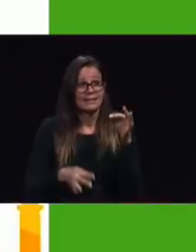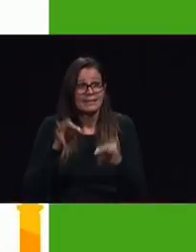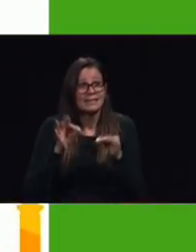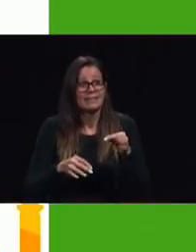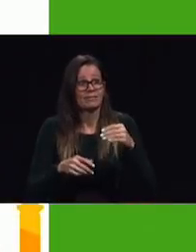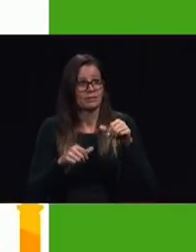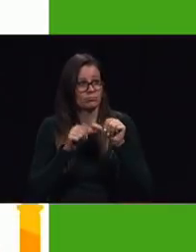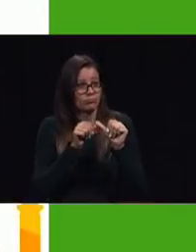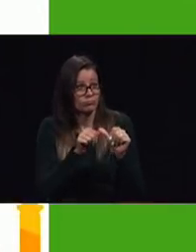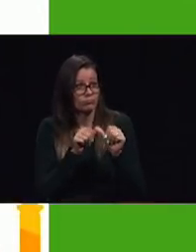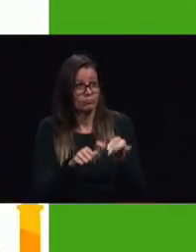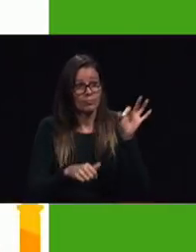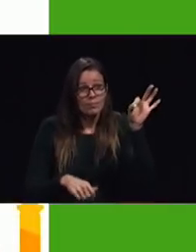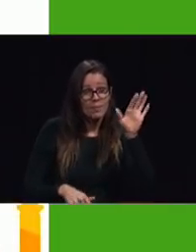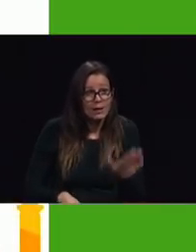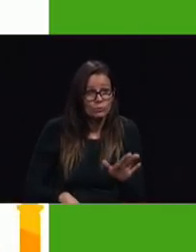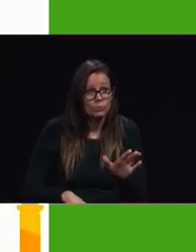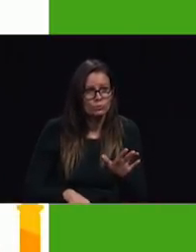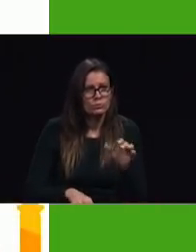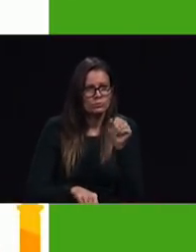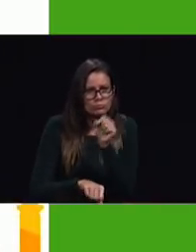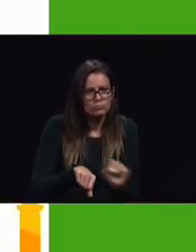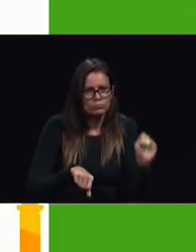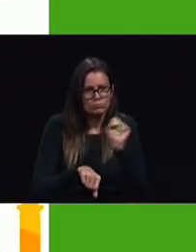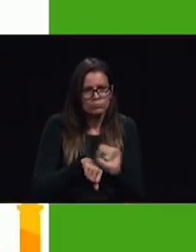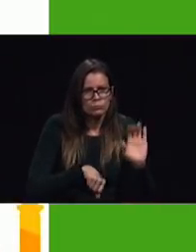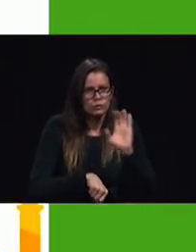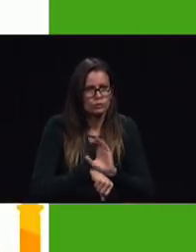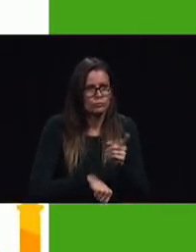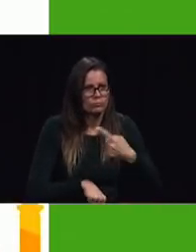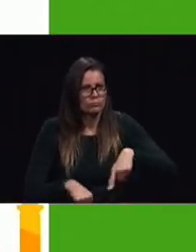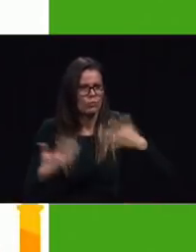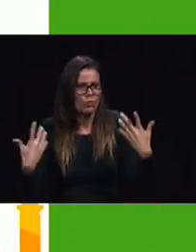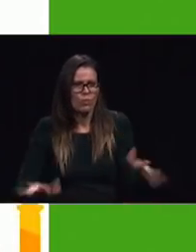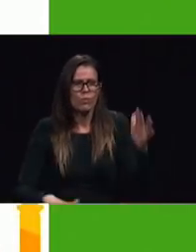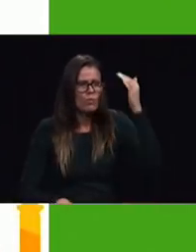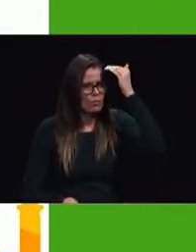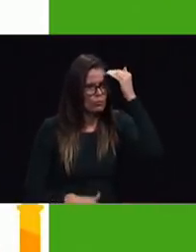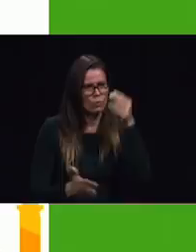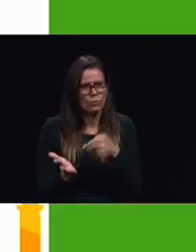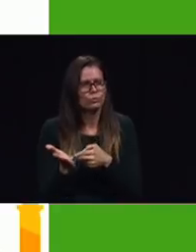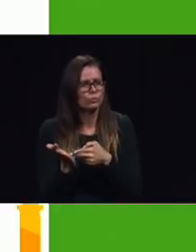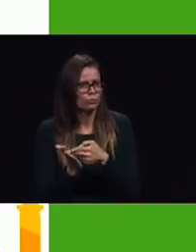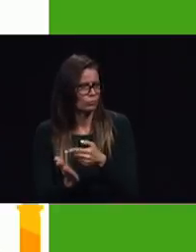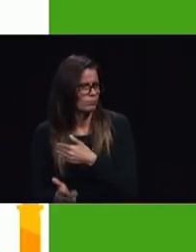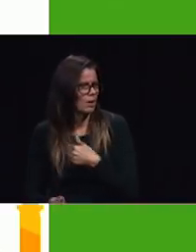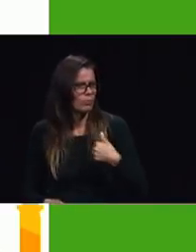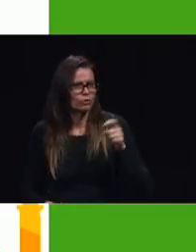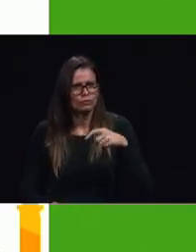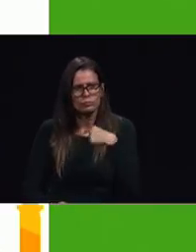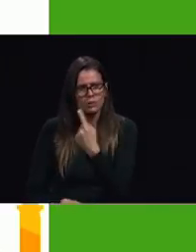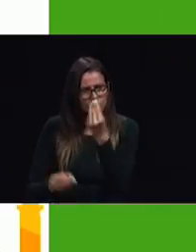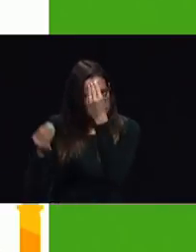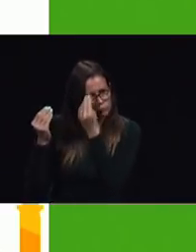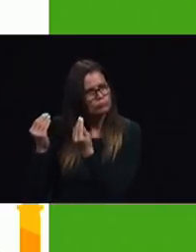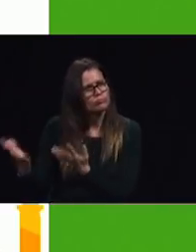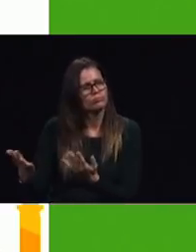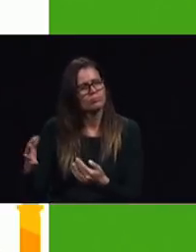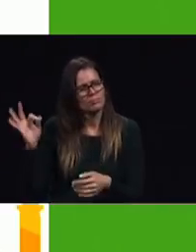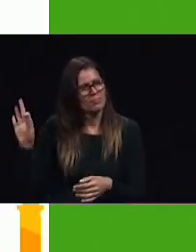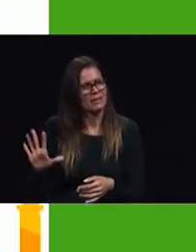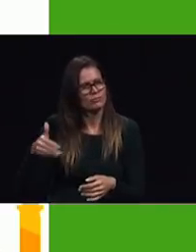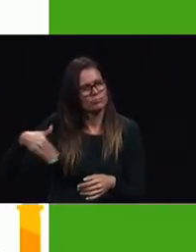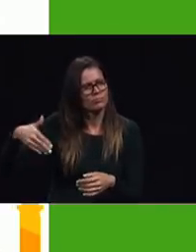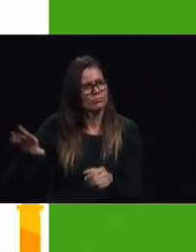ministers at work for the churches that already know the truth let the members of the churches say to these laborers go work for souls that are